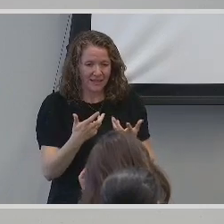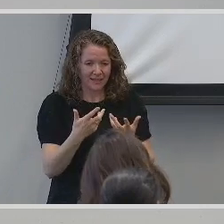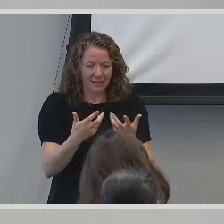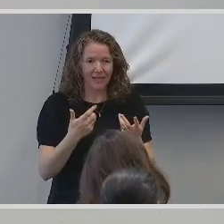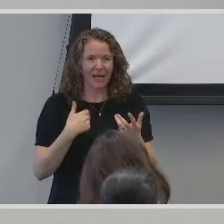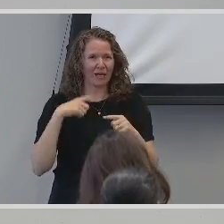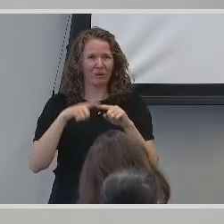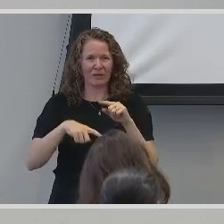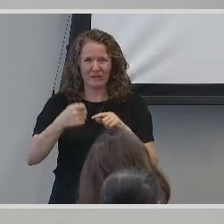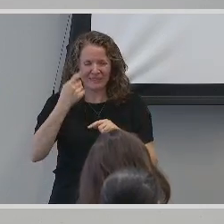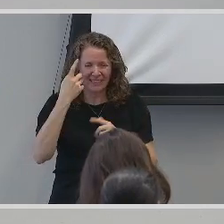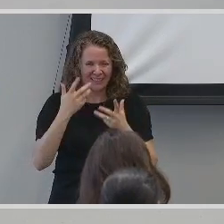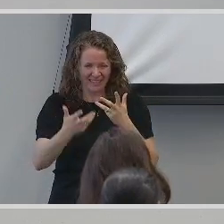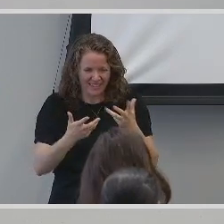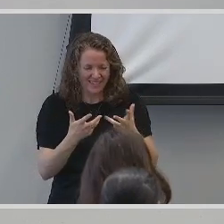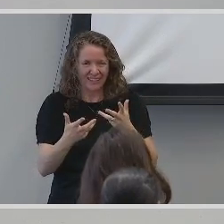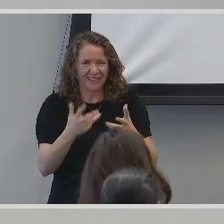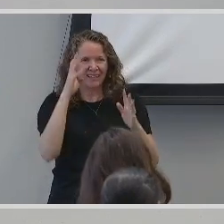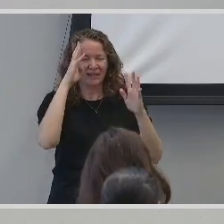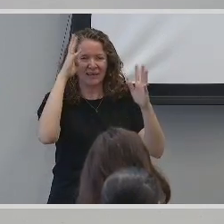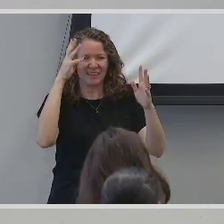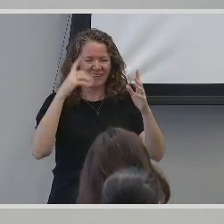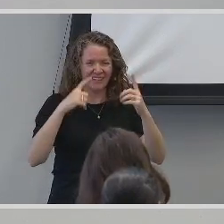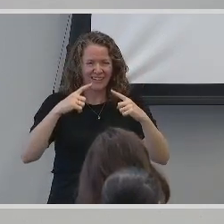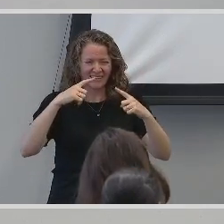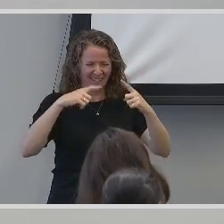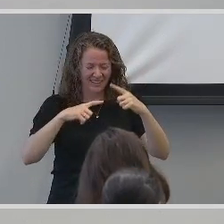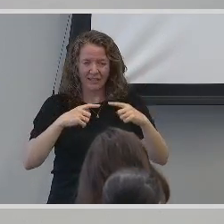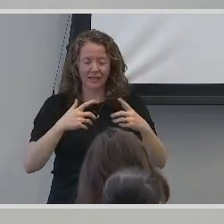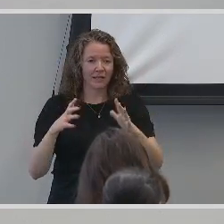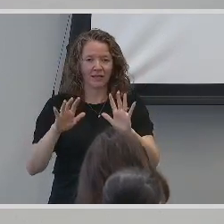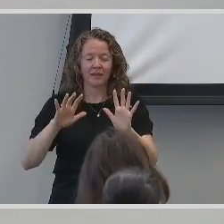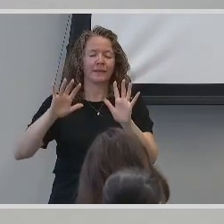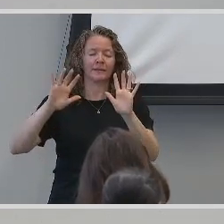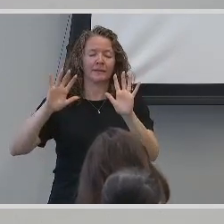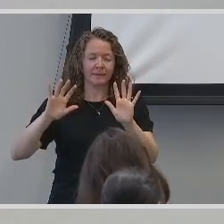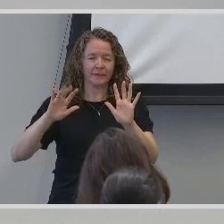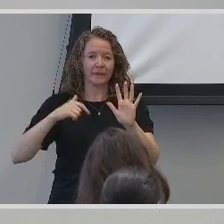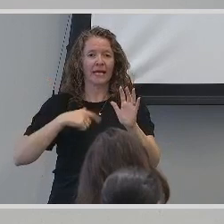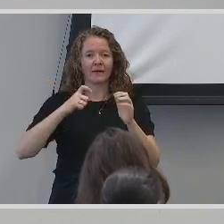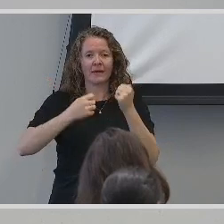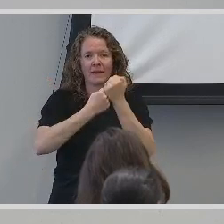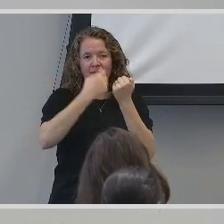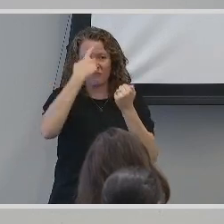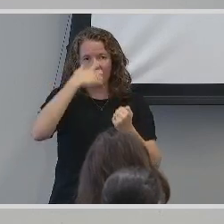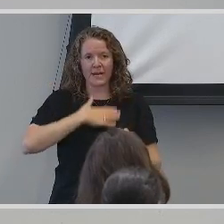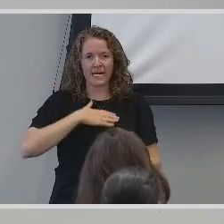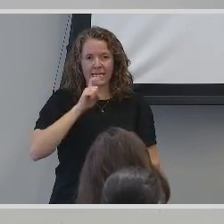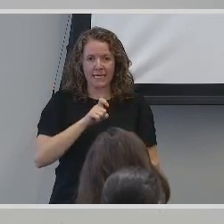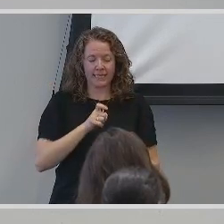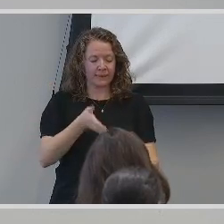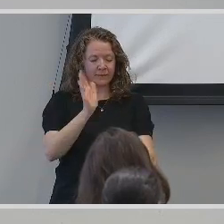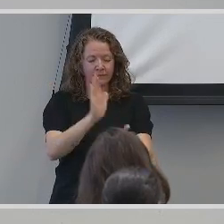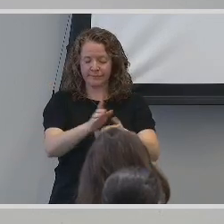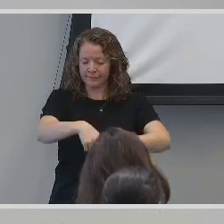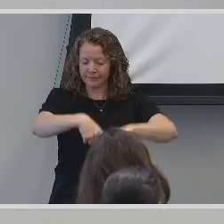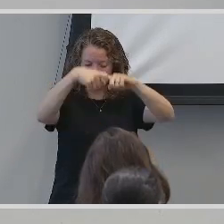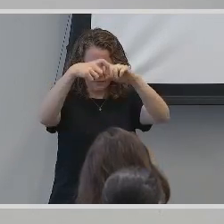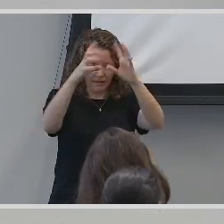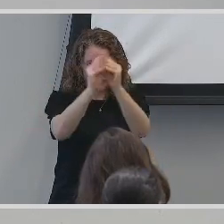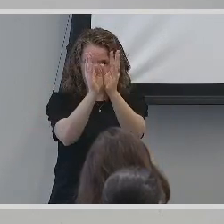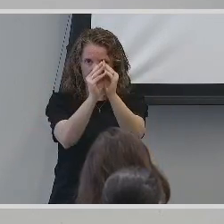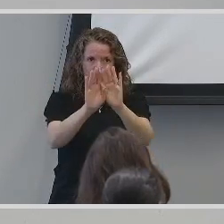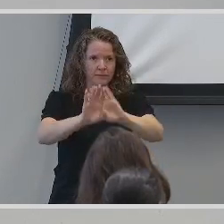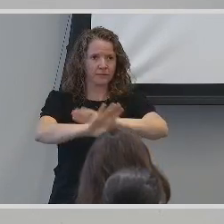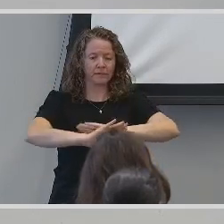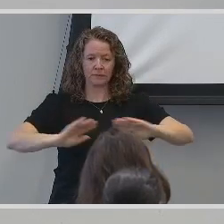her interpretation due to these made-up signs. I had to take it upon myself to advocate for my needs, stop the meeting, and assert she was